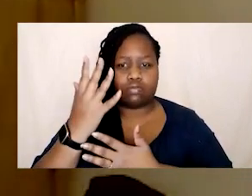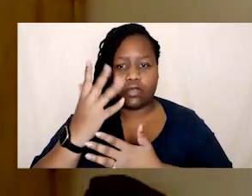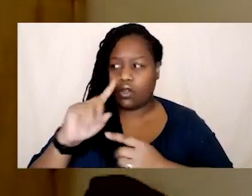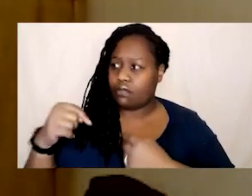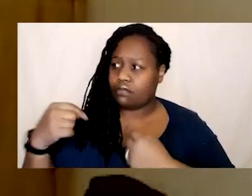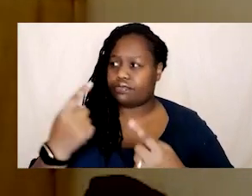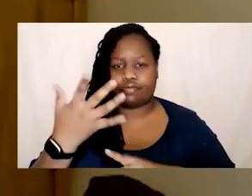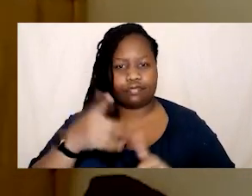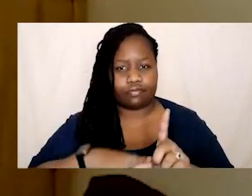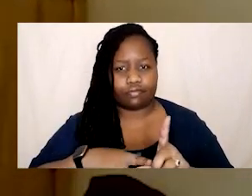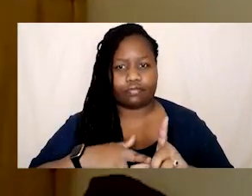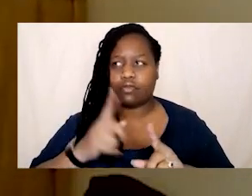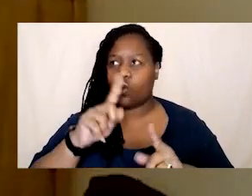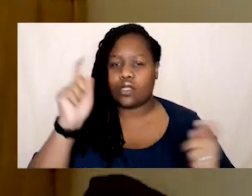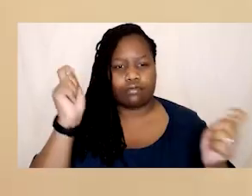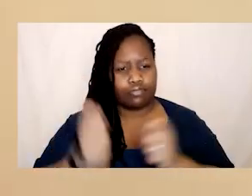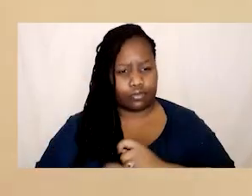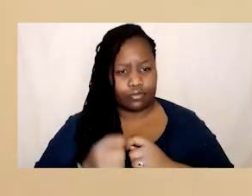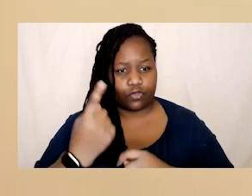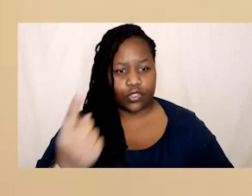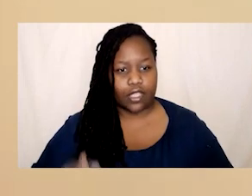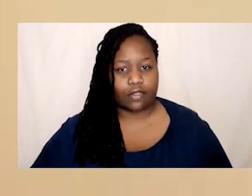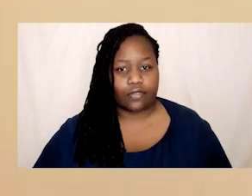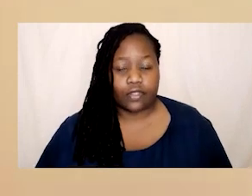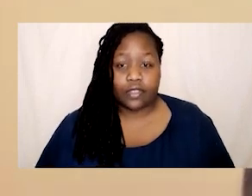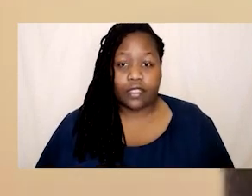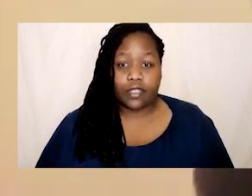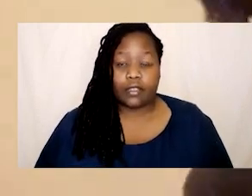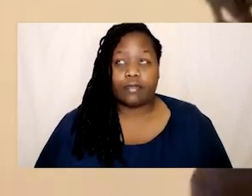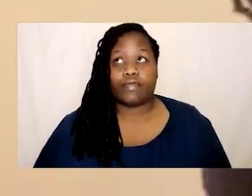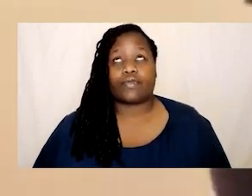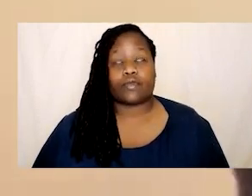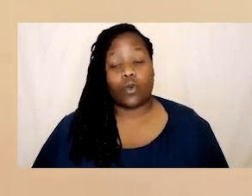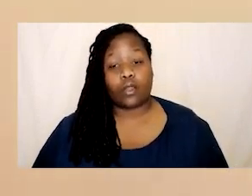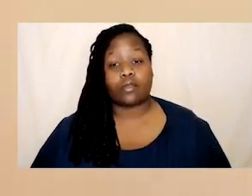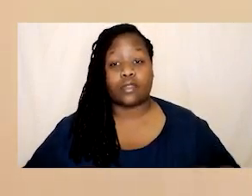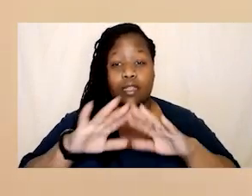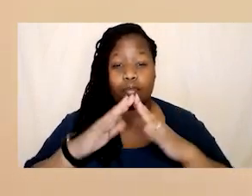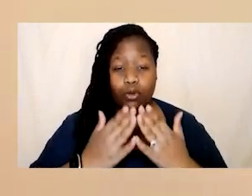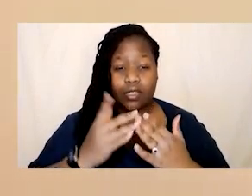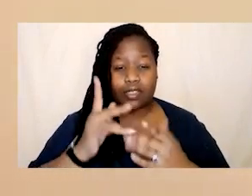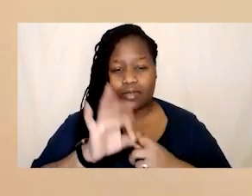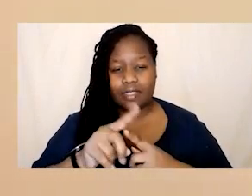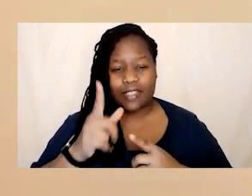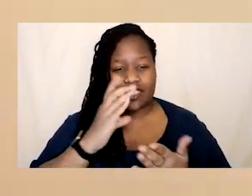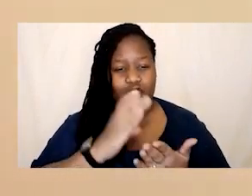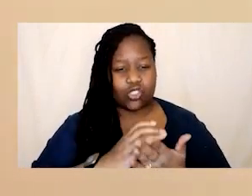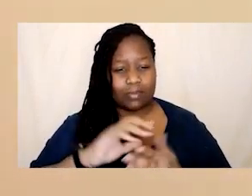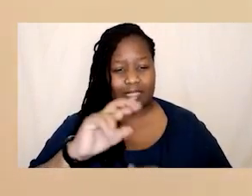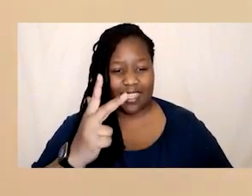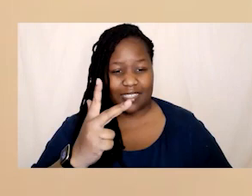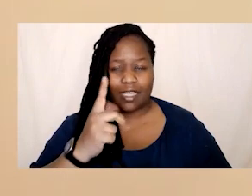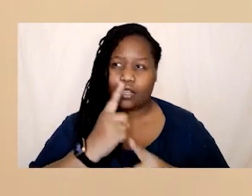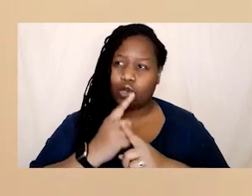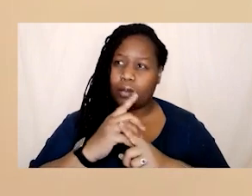what's changed for you yeah in the book particularly chapter eight where I talk about my mistakes and reflections I